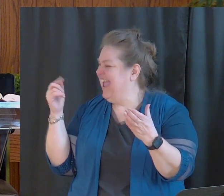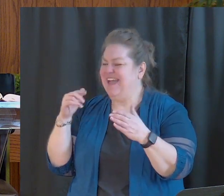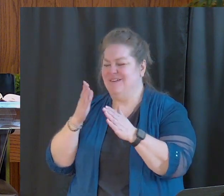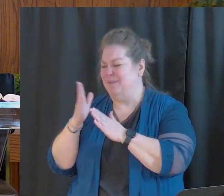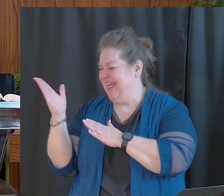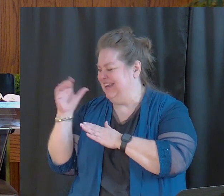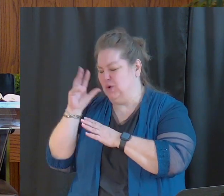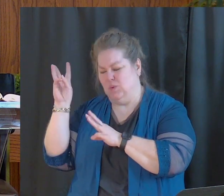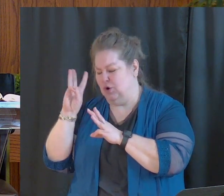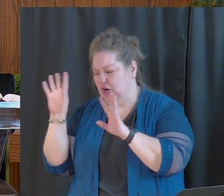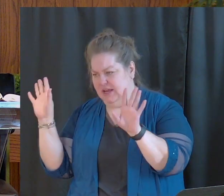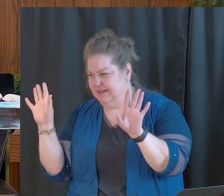Don't worry.